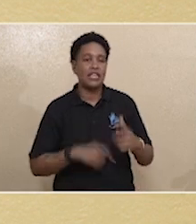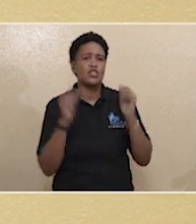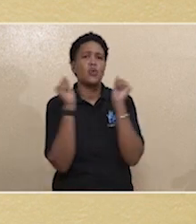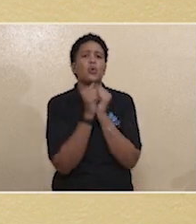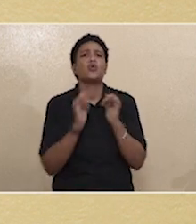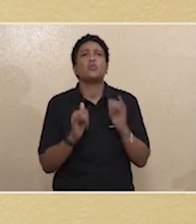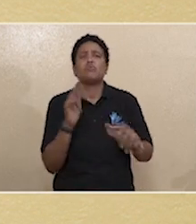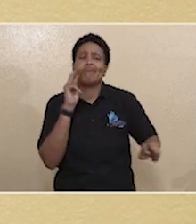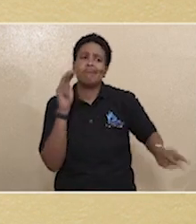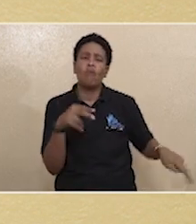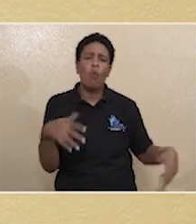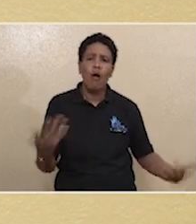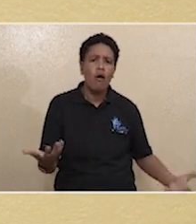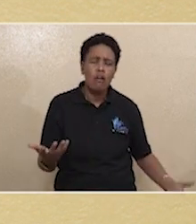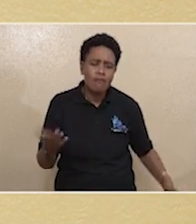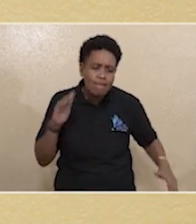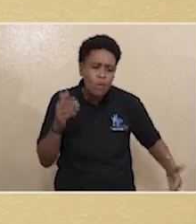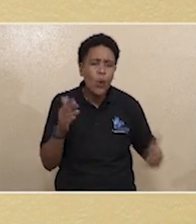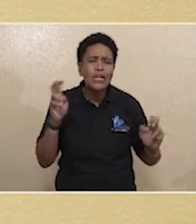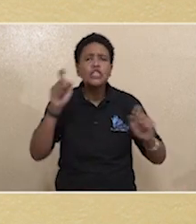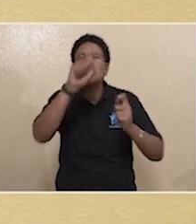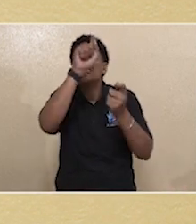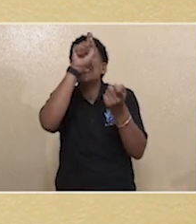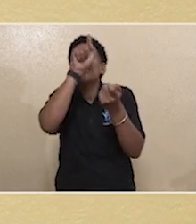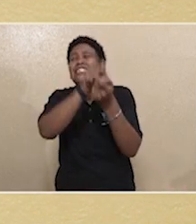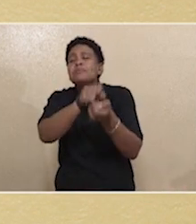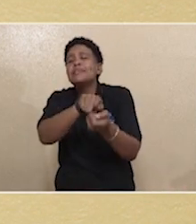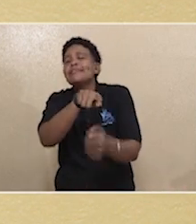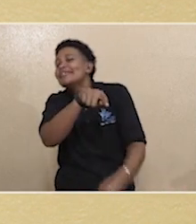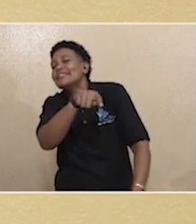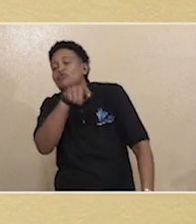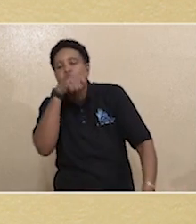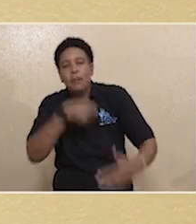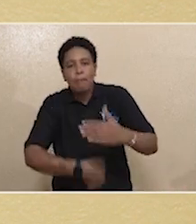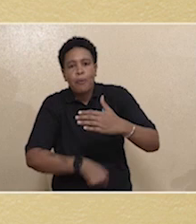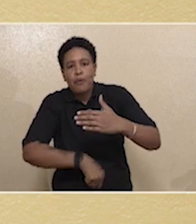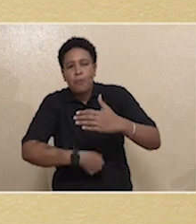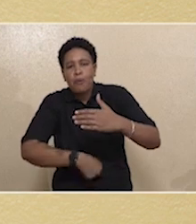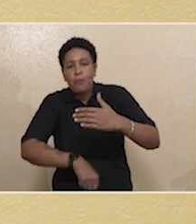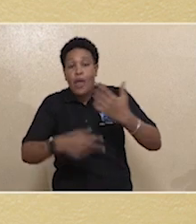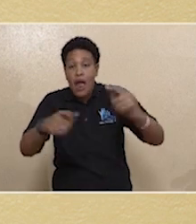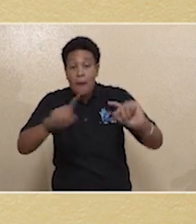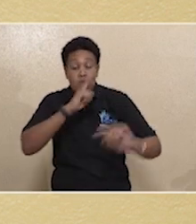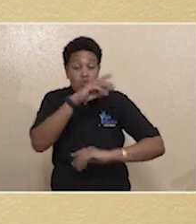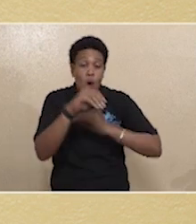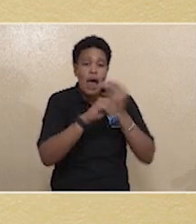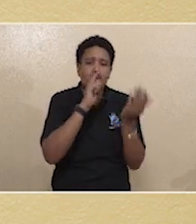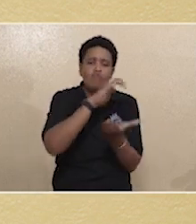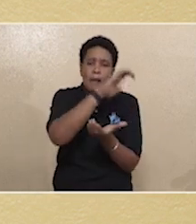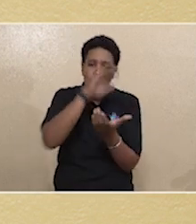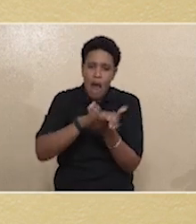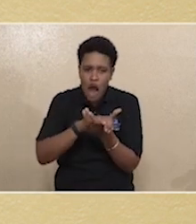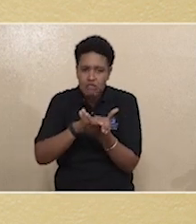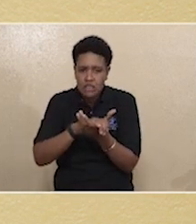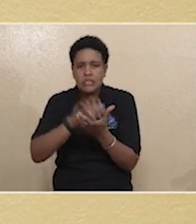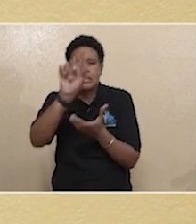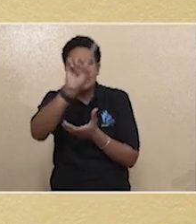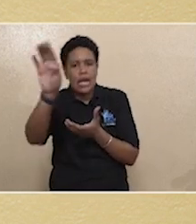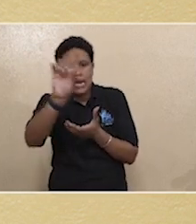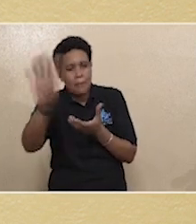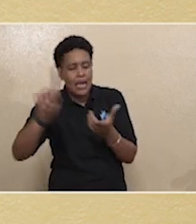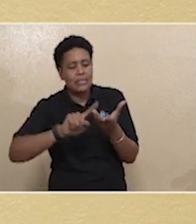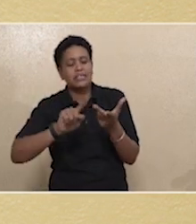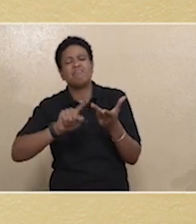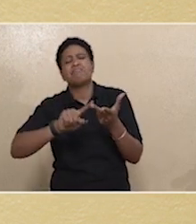which will deal with matters specifically relating to births. there will be marriage databases,